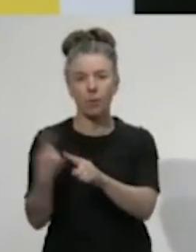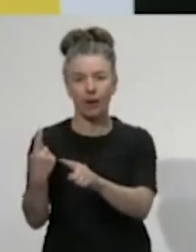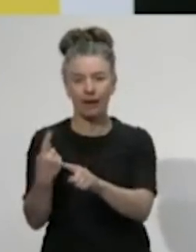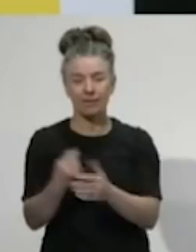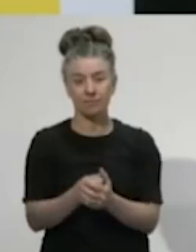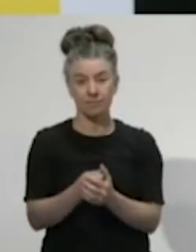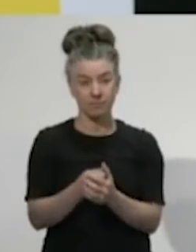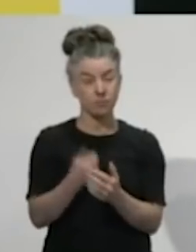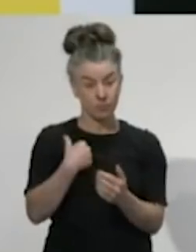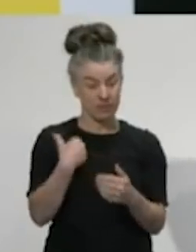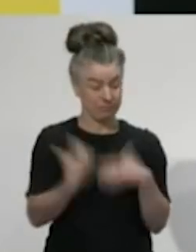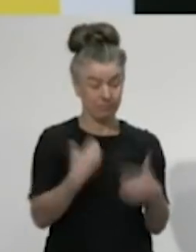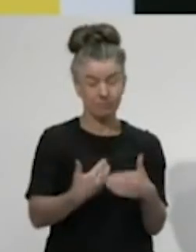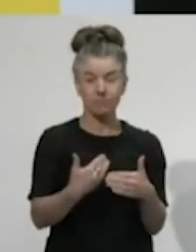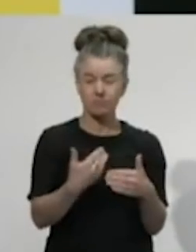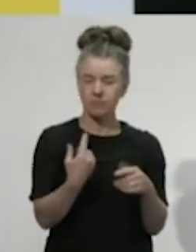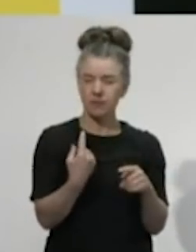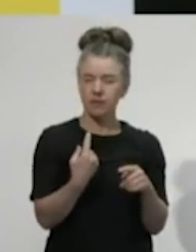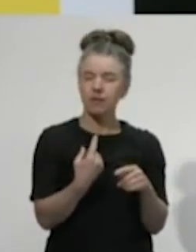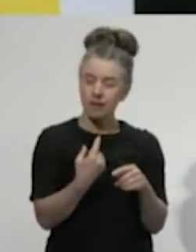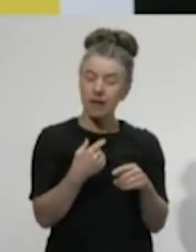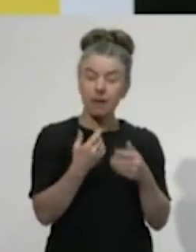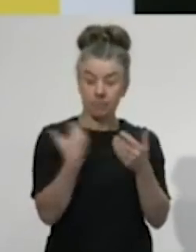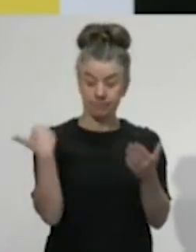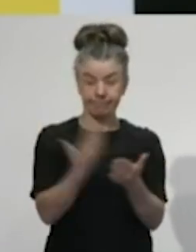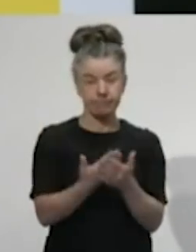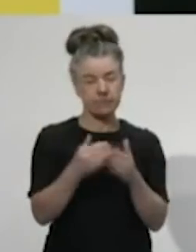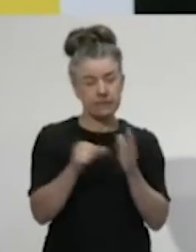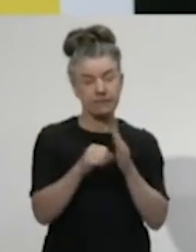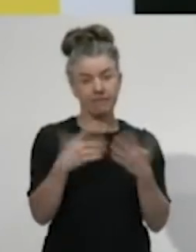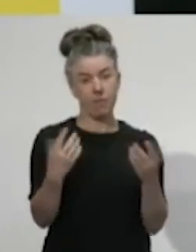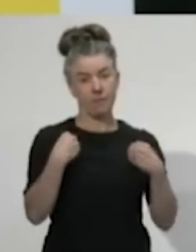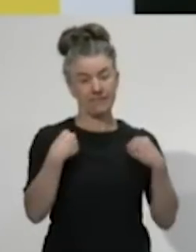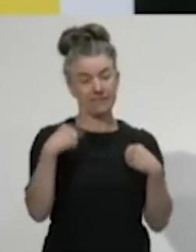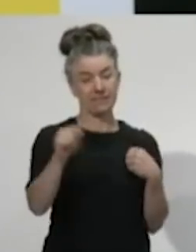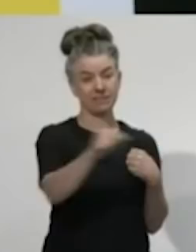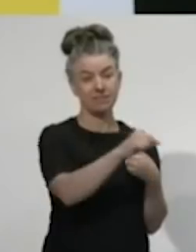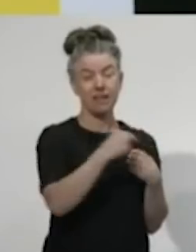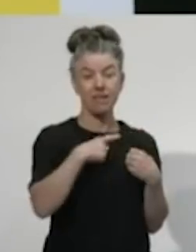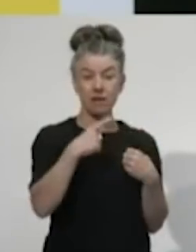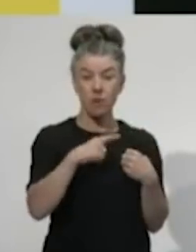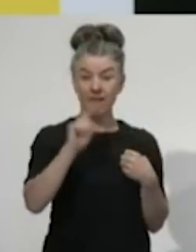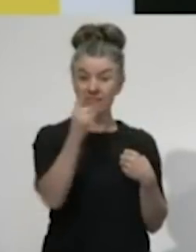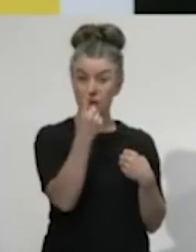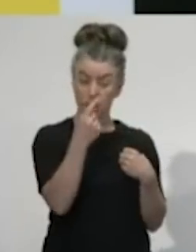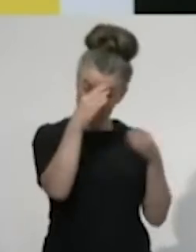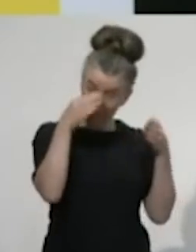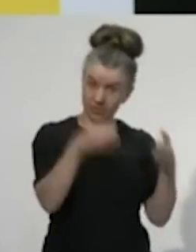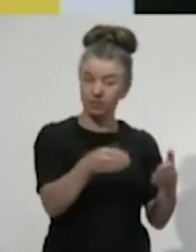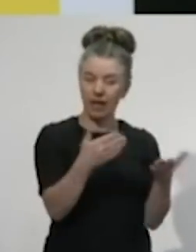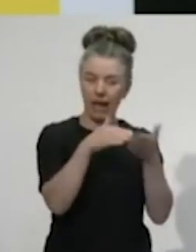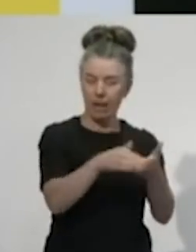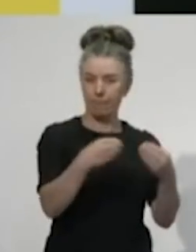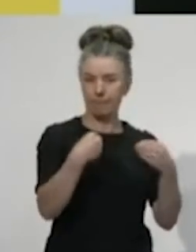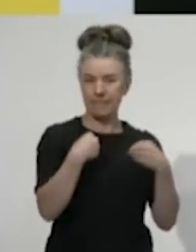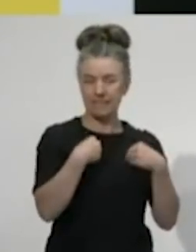seven weeks have been a huge challenge to business, which is why the first phase in our economic response has been entirely focused on assisting